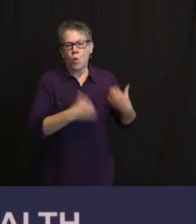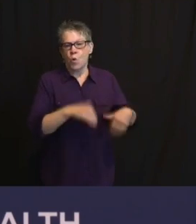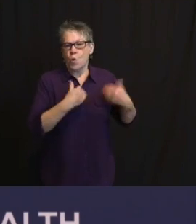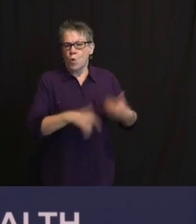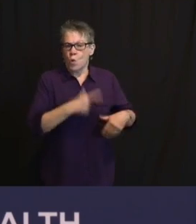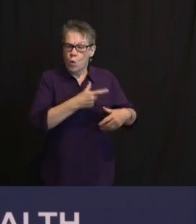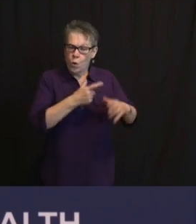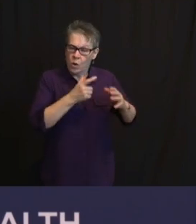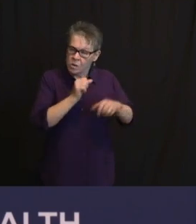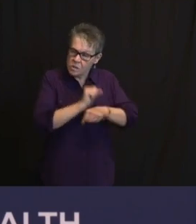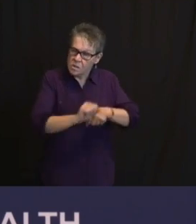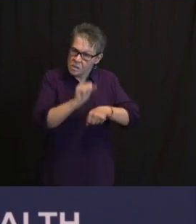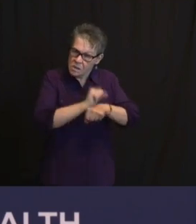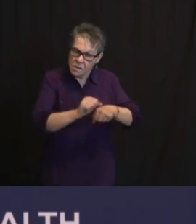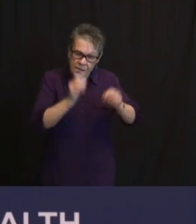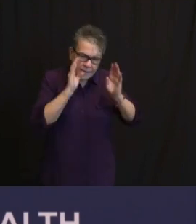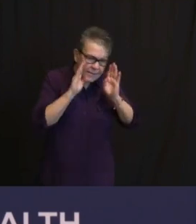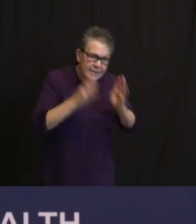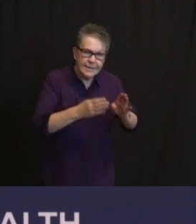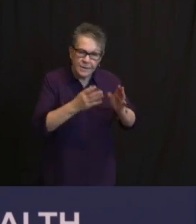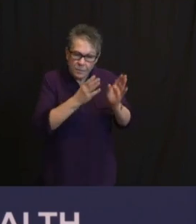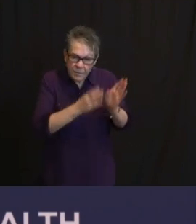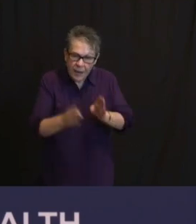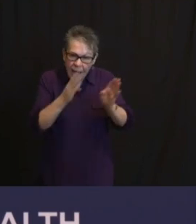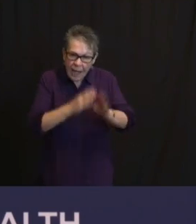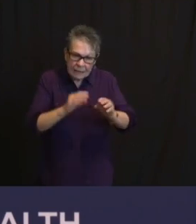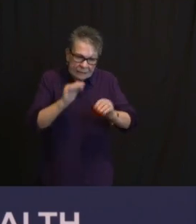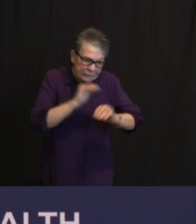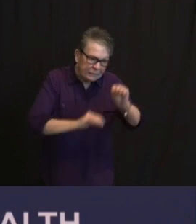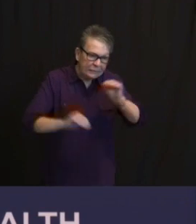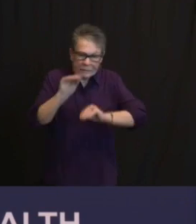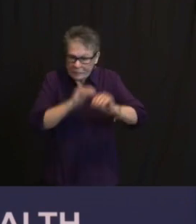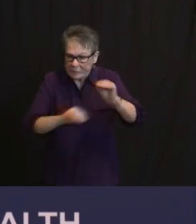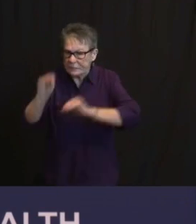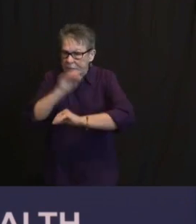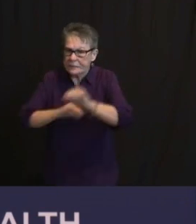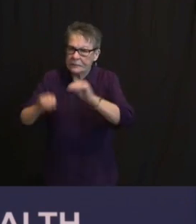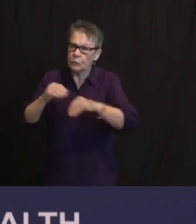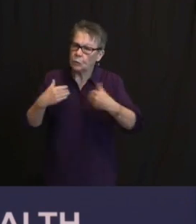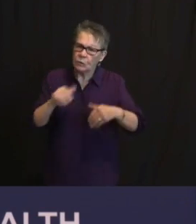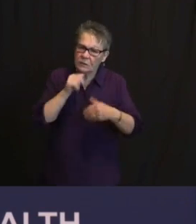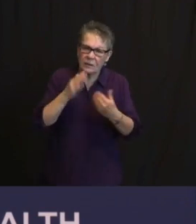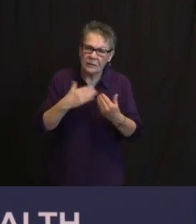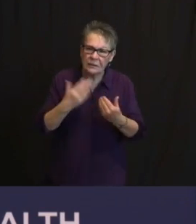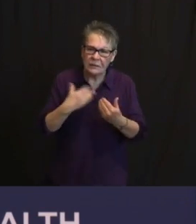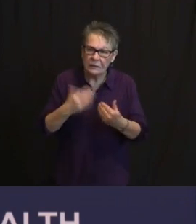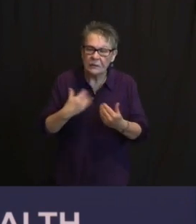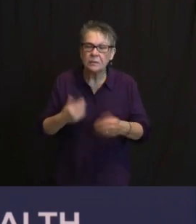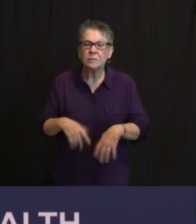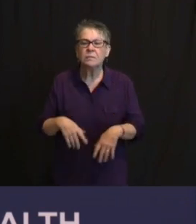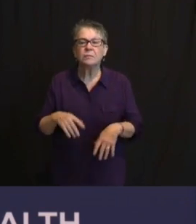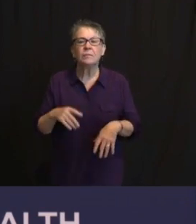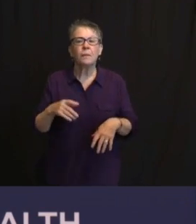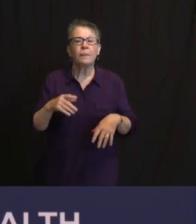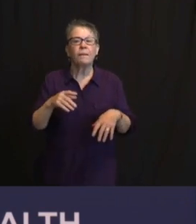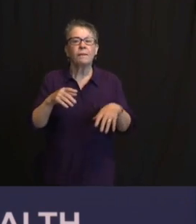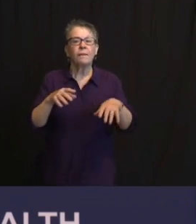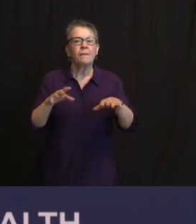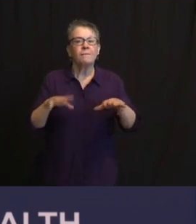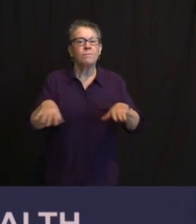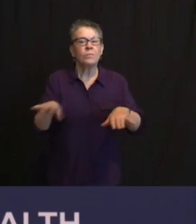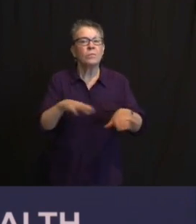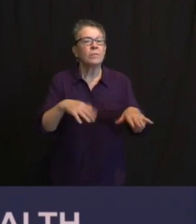AND, AND GOD WILLING, THIS IS GOING TO BE PHASED IN A WAY THAT IS BOTH RESPONSIBLE AND MANAGEABLE FOR THE SYSTEMS. SO, THANK YOU FOR THAT.